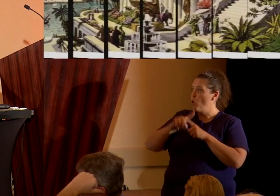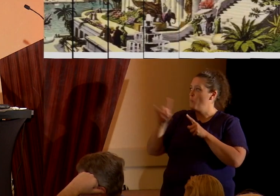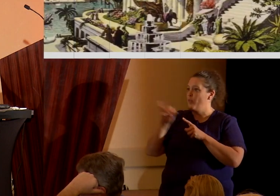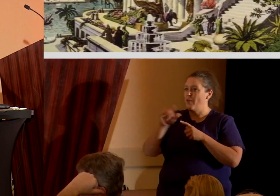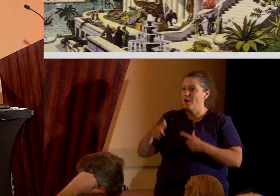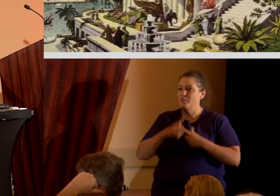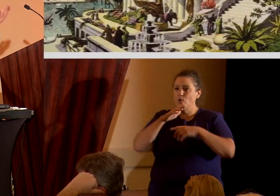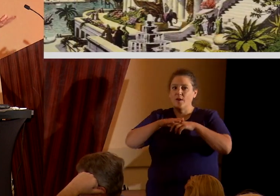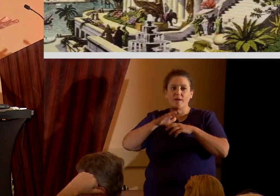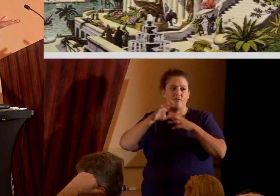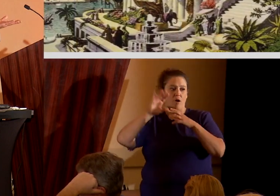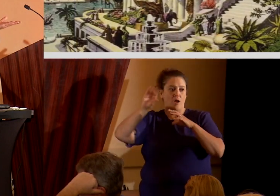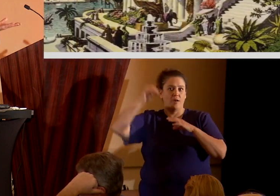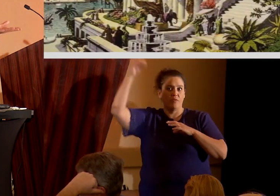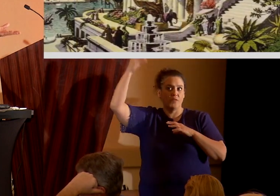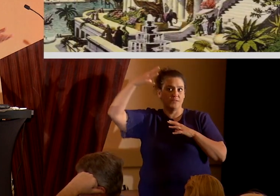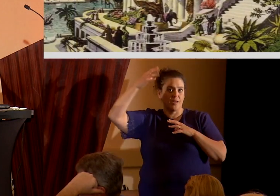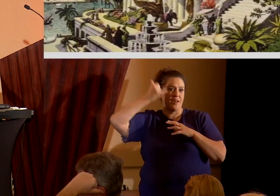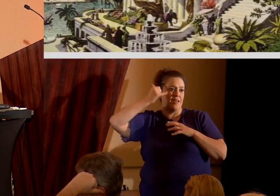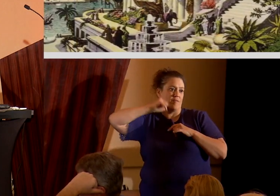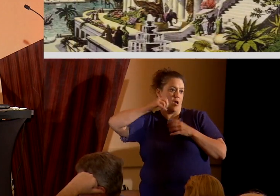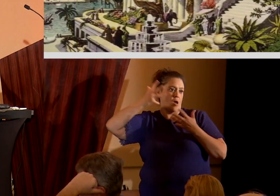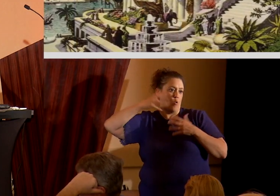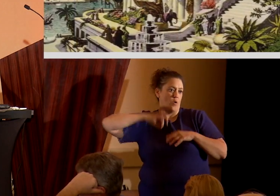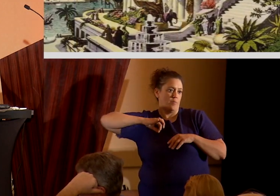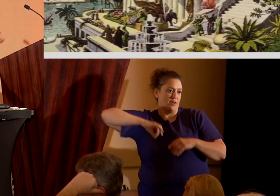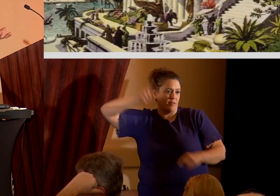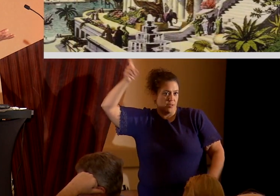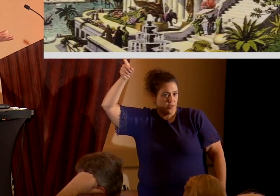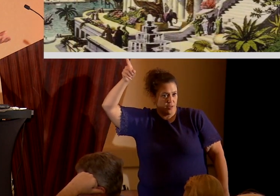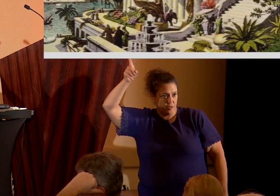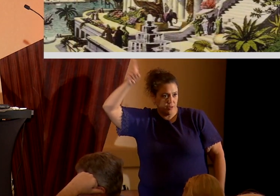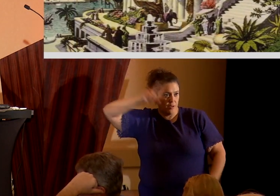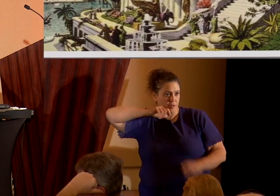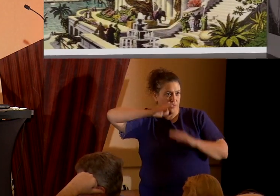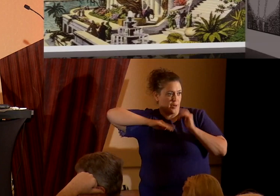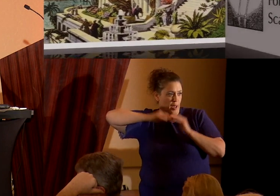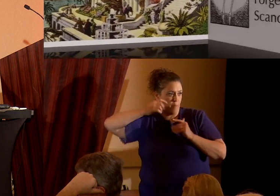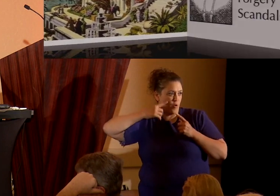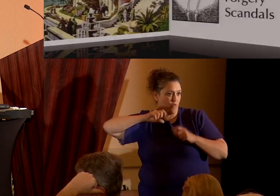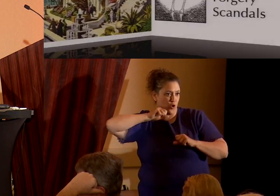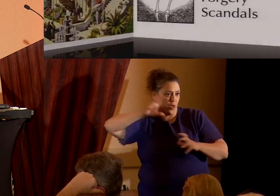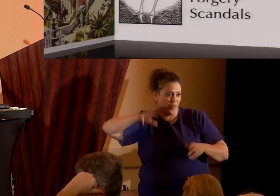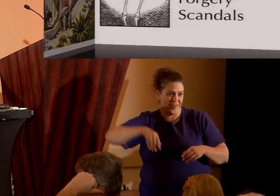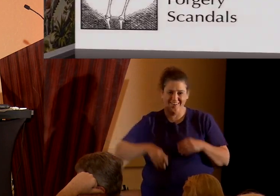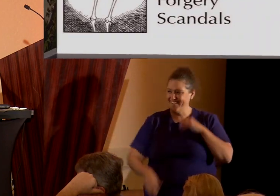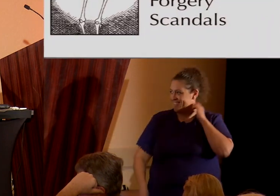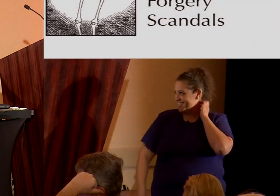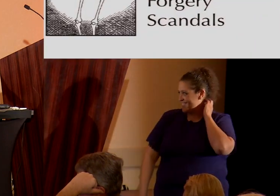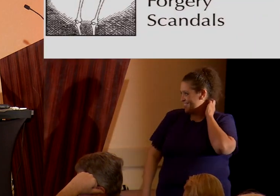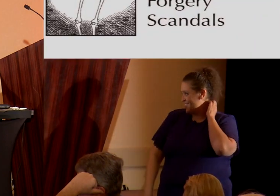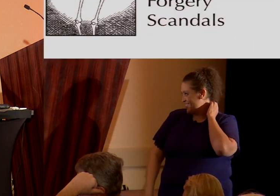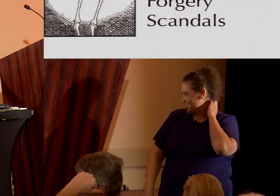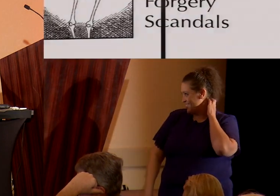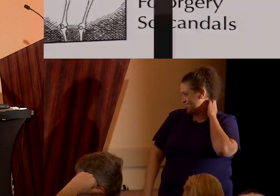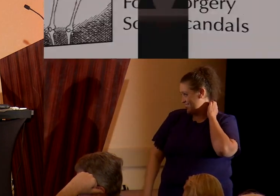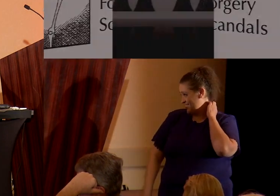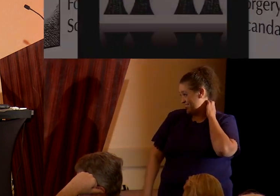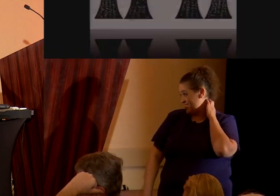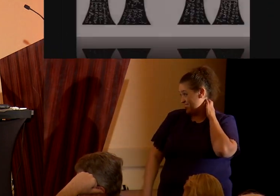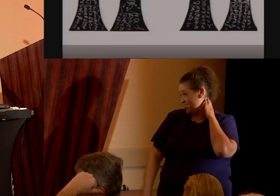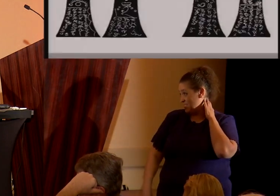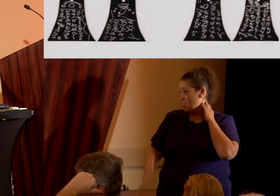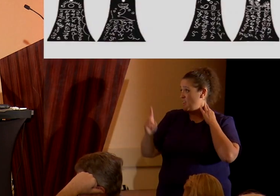on the sun. Otherwise, what good is it? You know? It's not built for nothing. Um, here's what